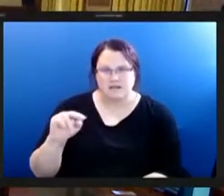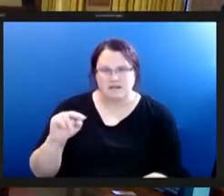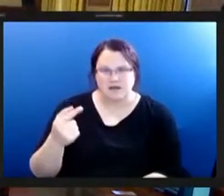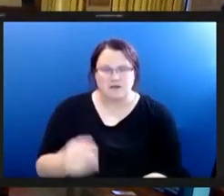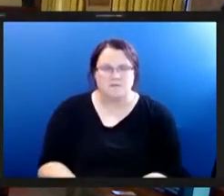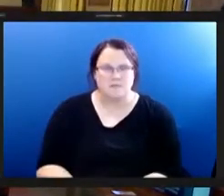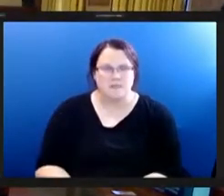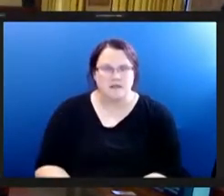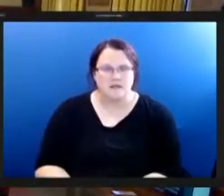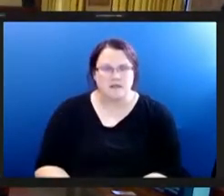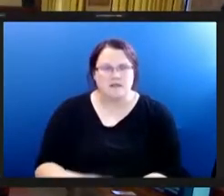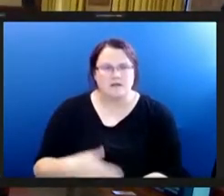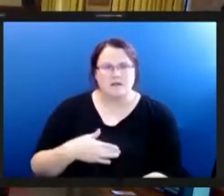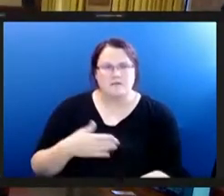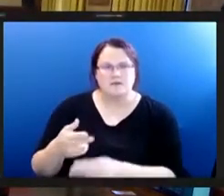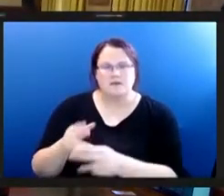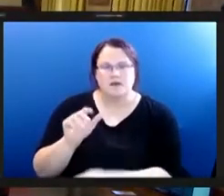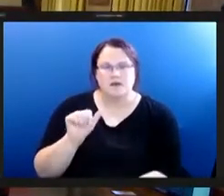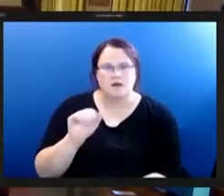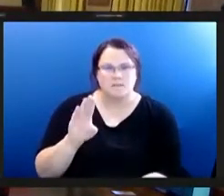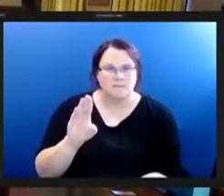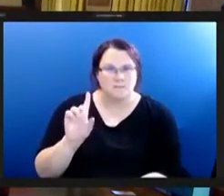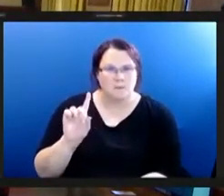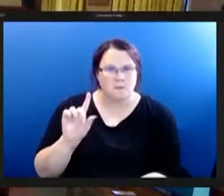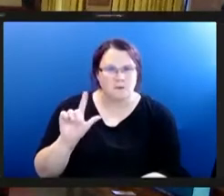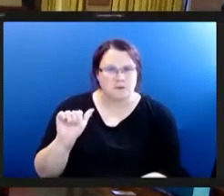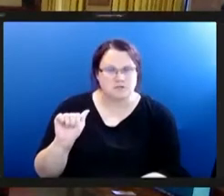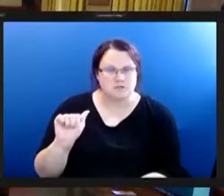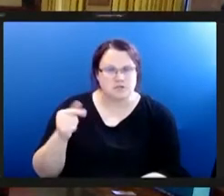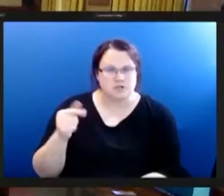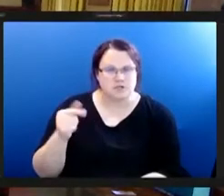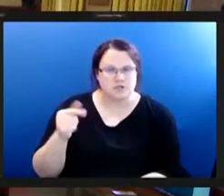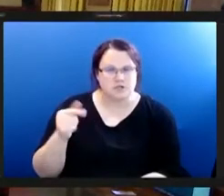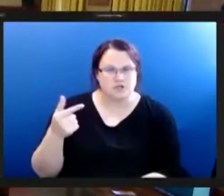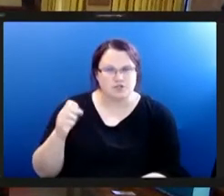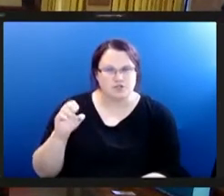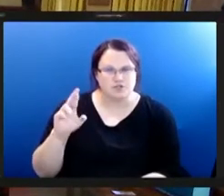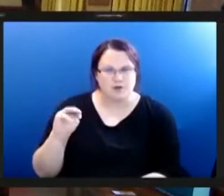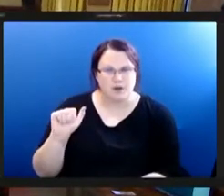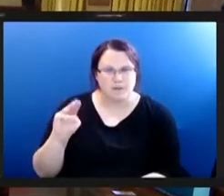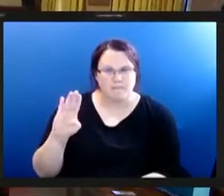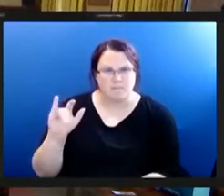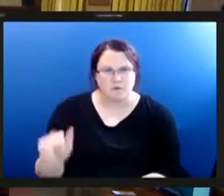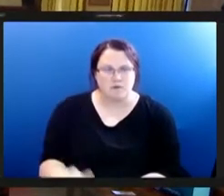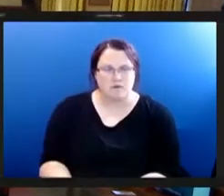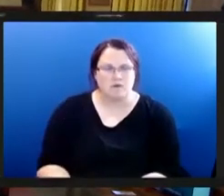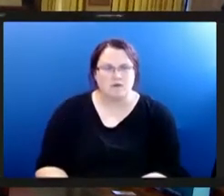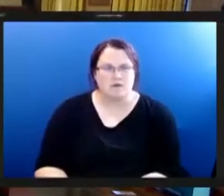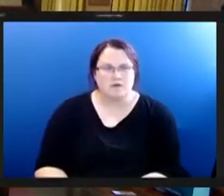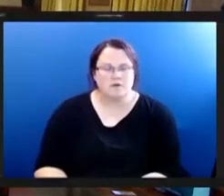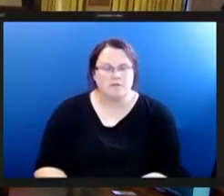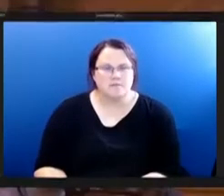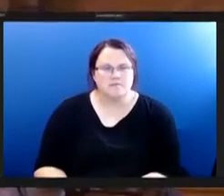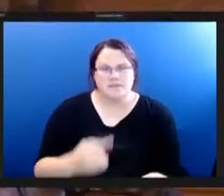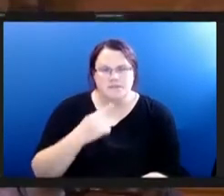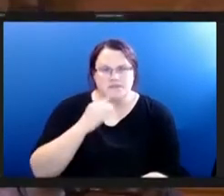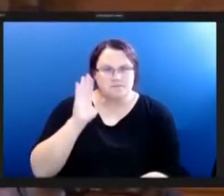my name is abdul kadir charambo and i will say assalamu alaikum to everybody which is hi